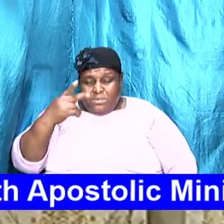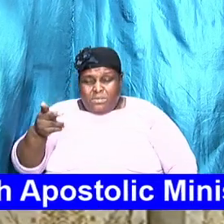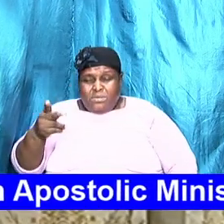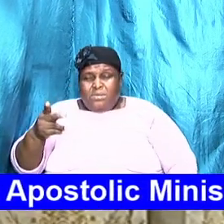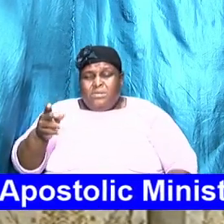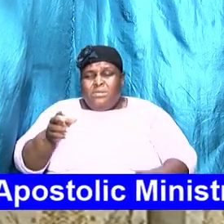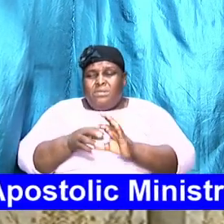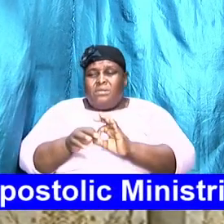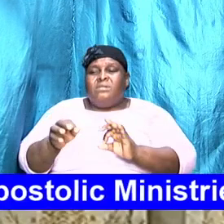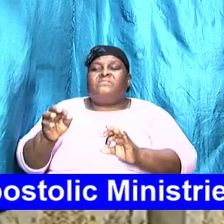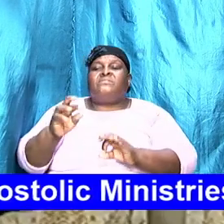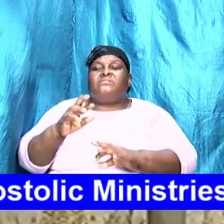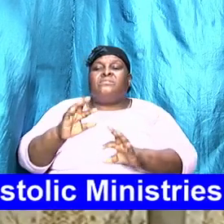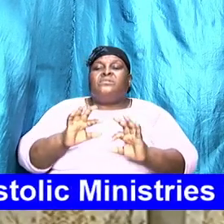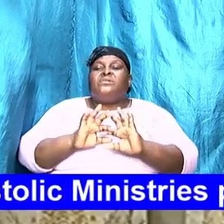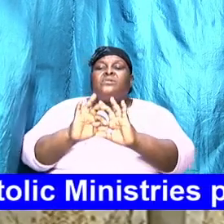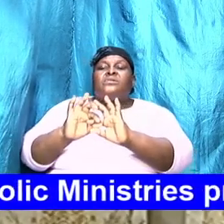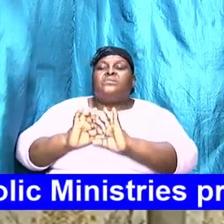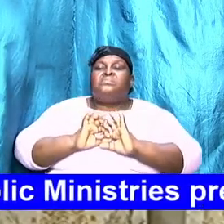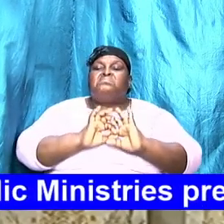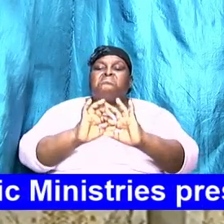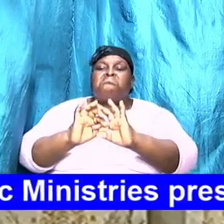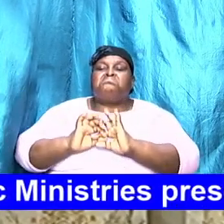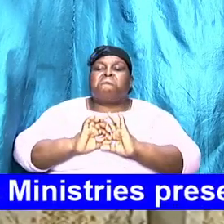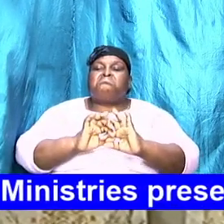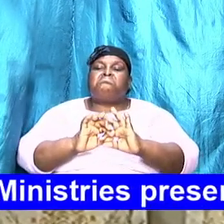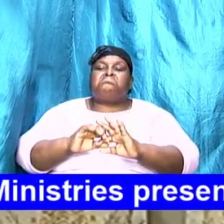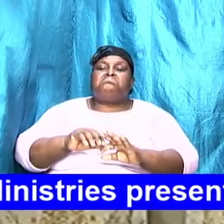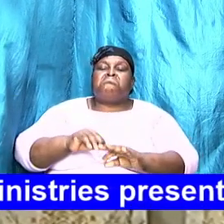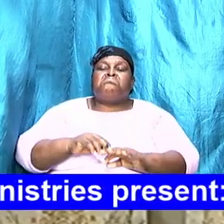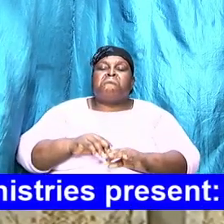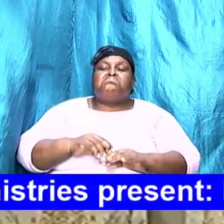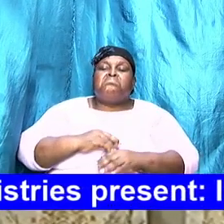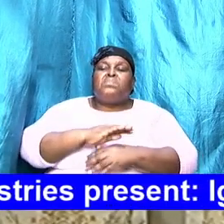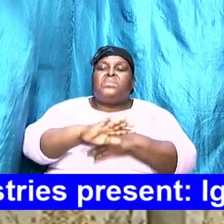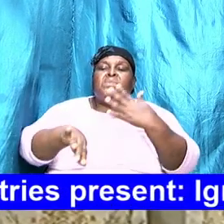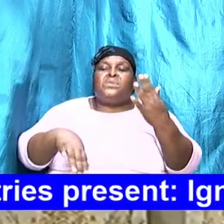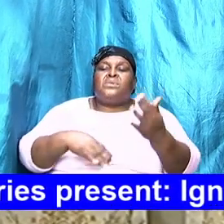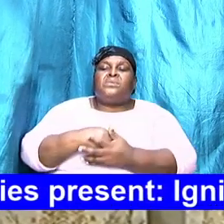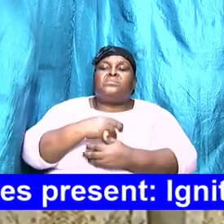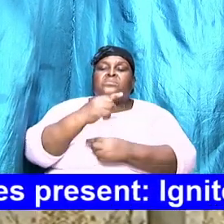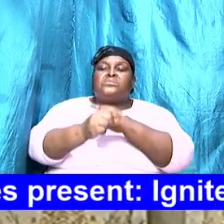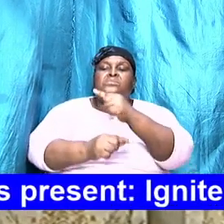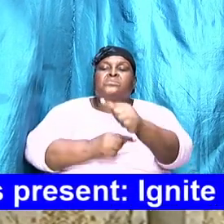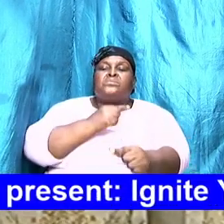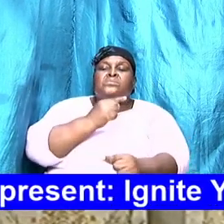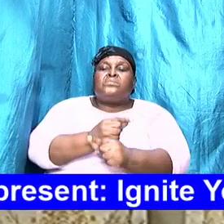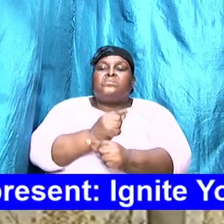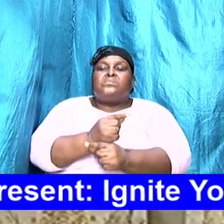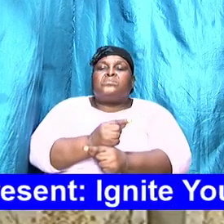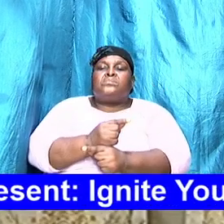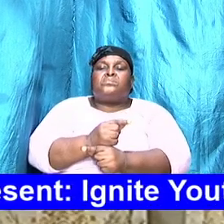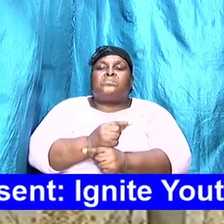relationships around the globe. A relationship, a marriage,